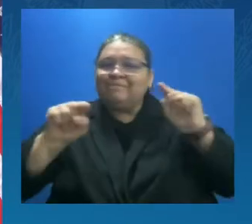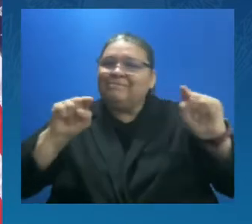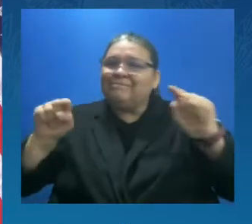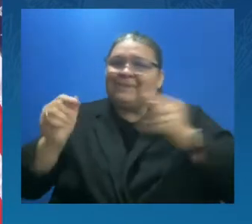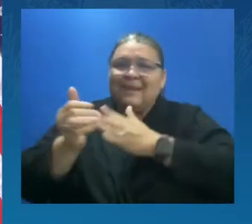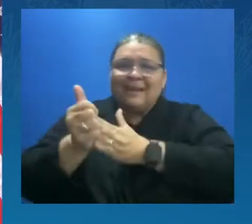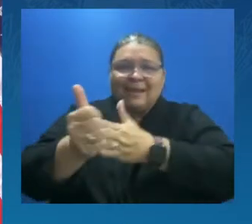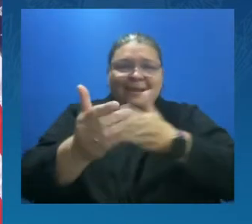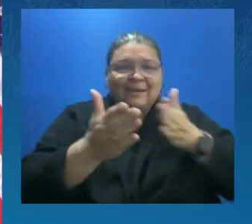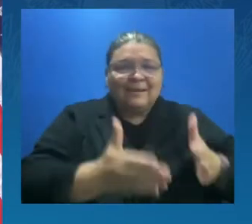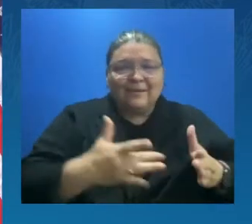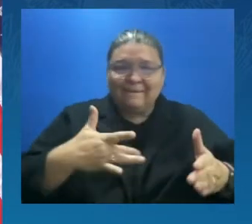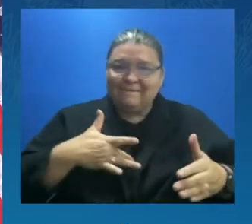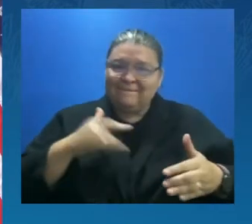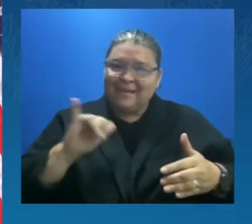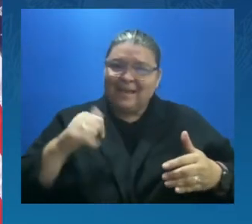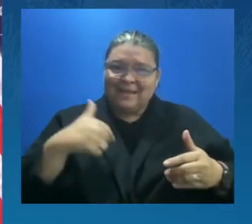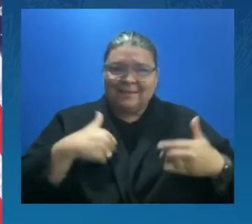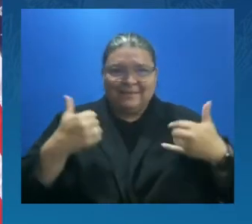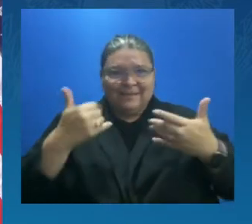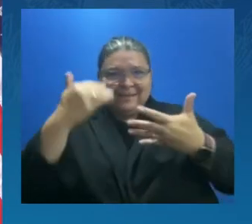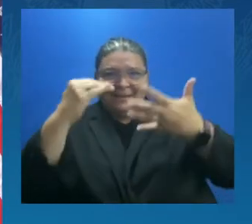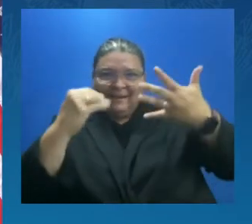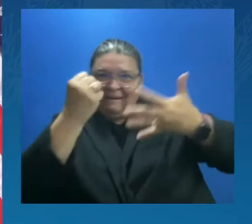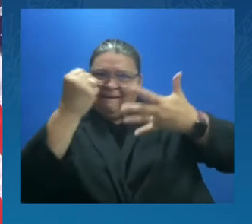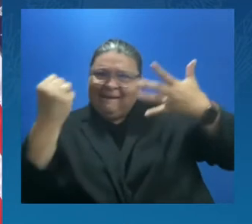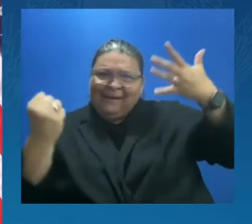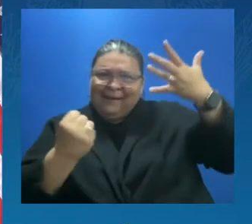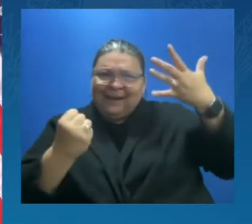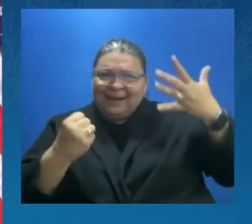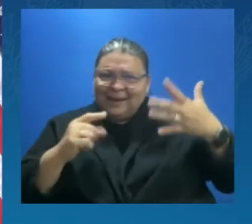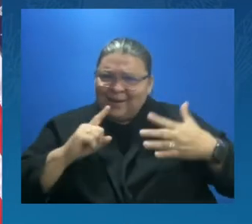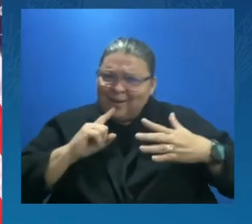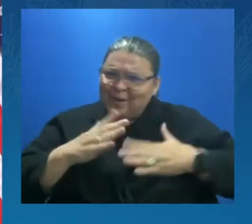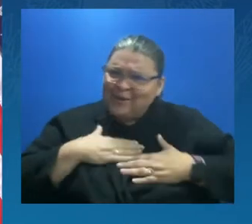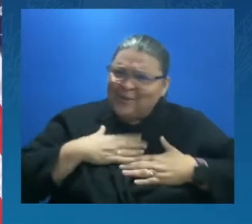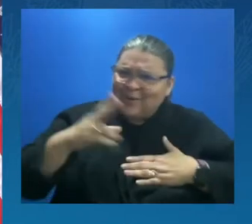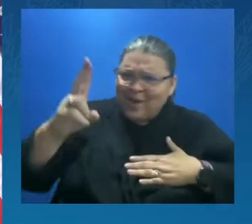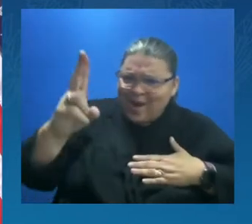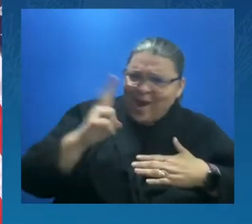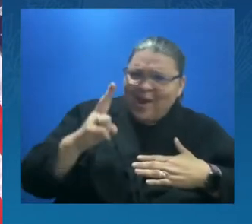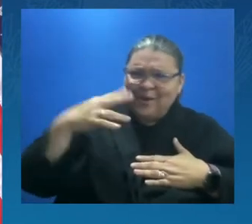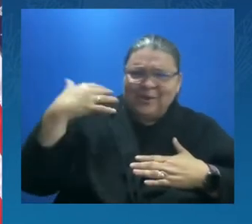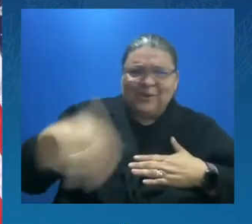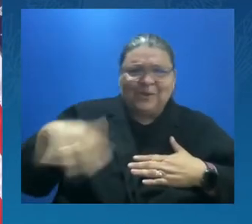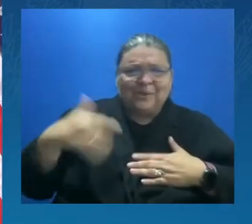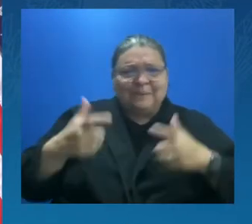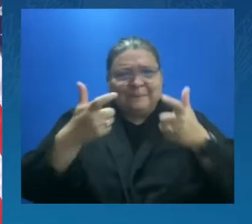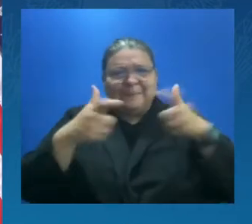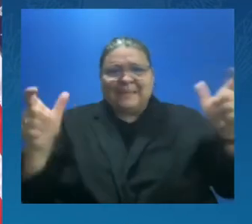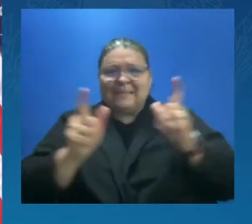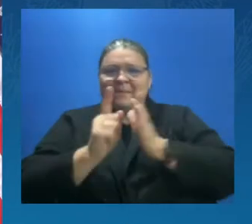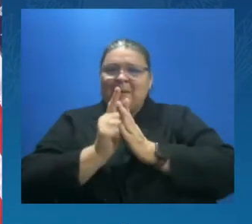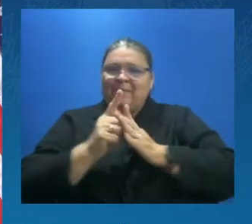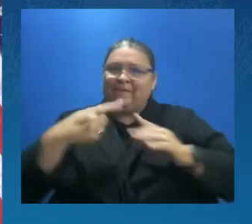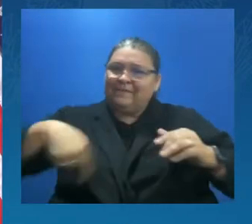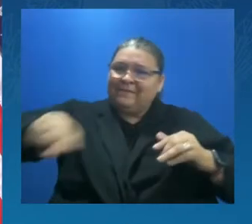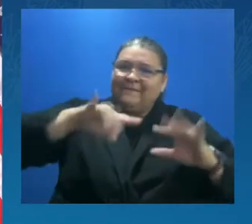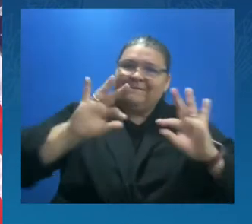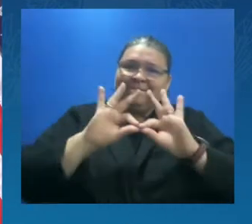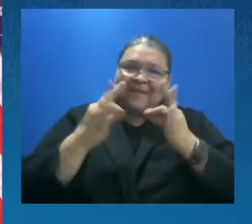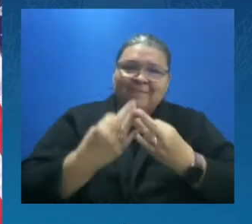this is a big moment for me and my family. mean, this is a big moment for me and my family. Thank you. I needed that because I'm not used to this.